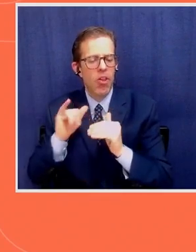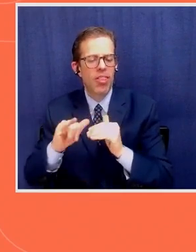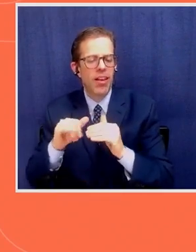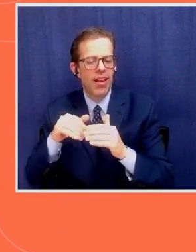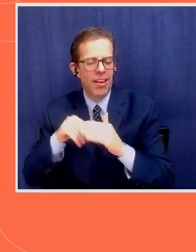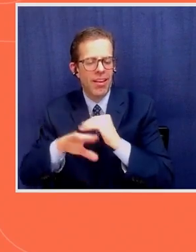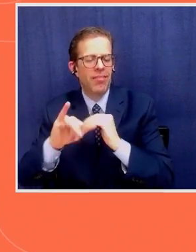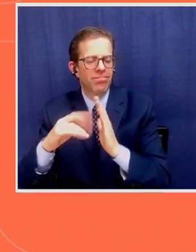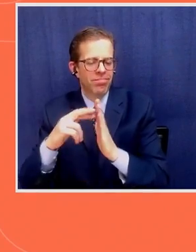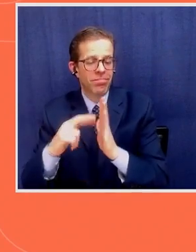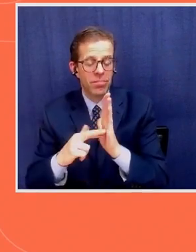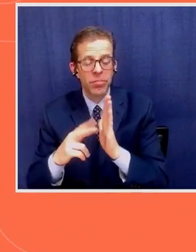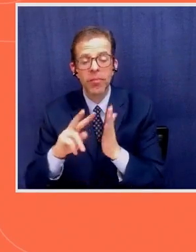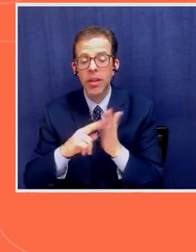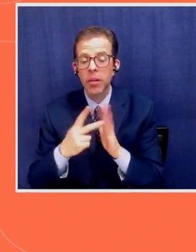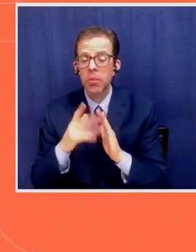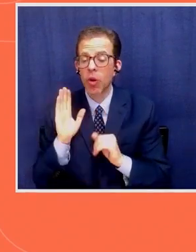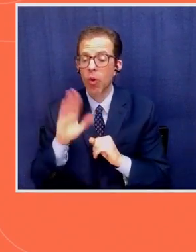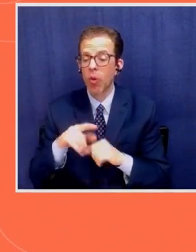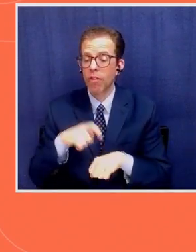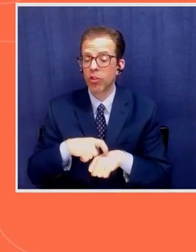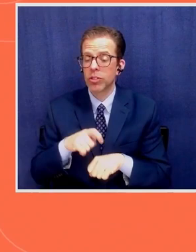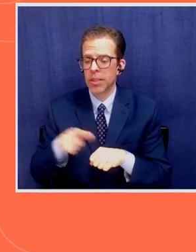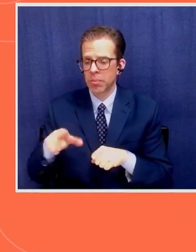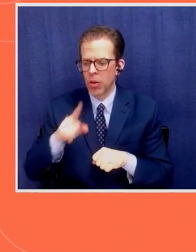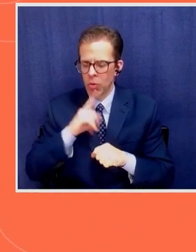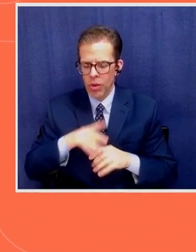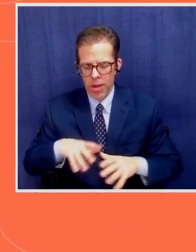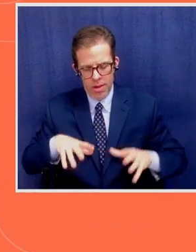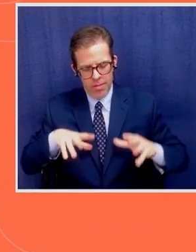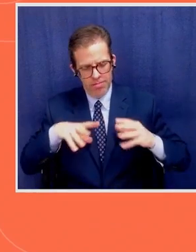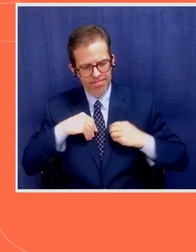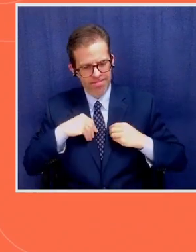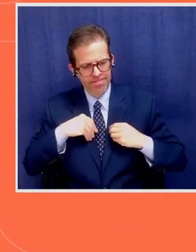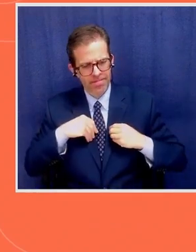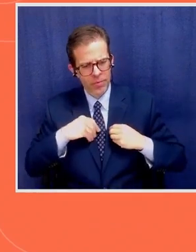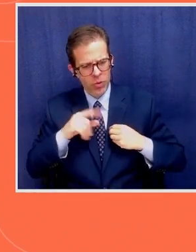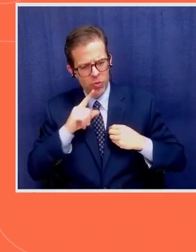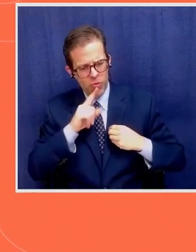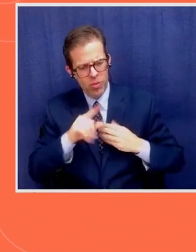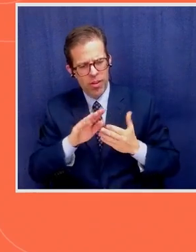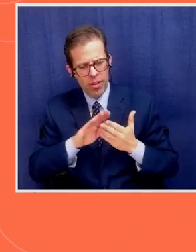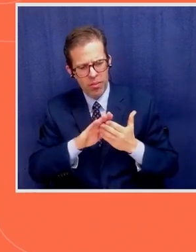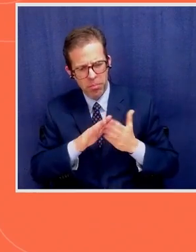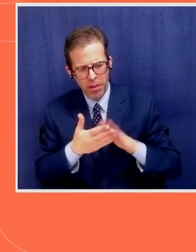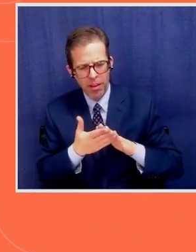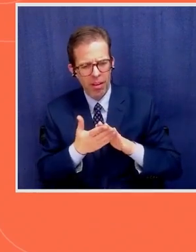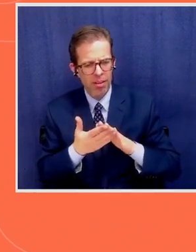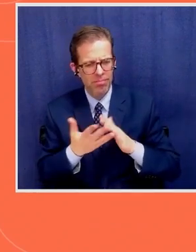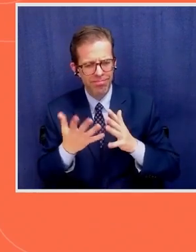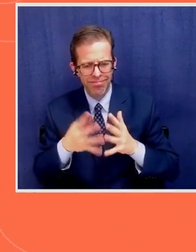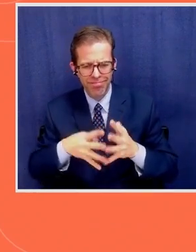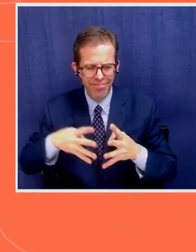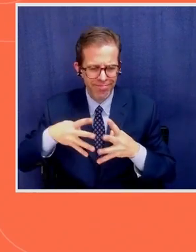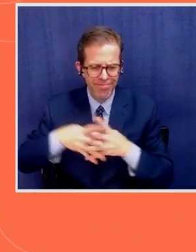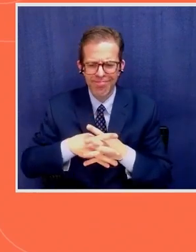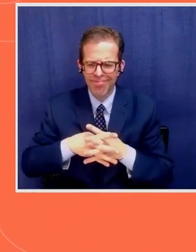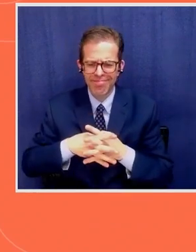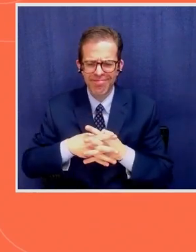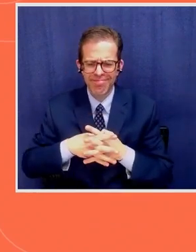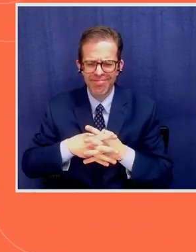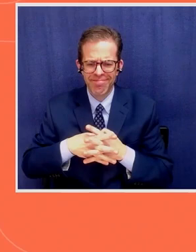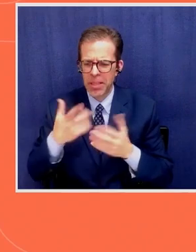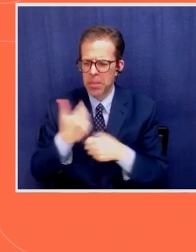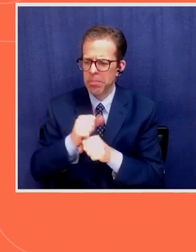over time they really own it and that really becomes, you know, that they make sure that it succeeds